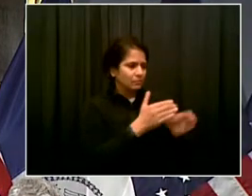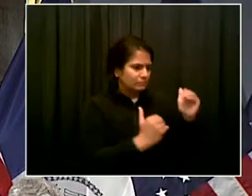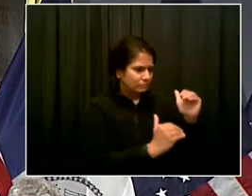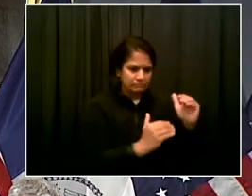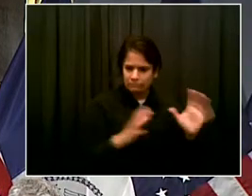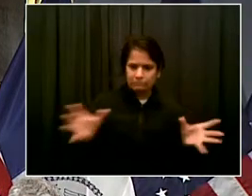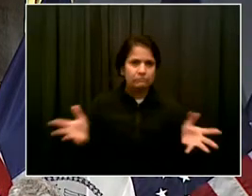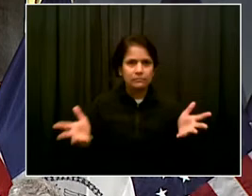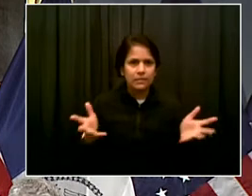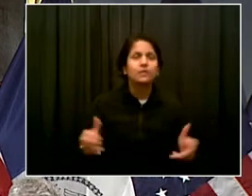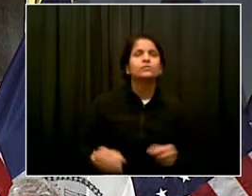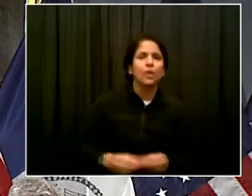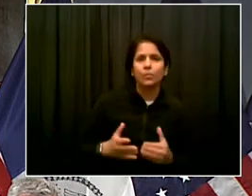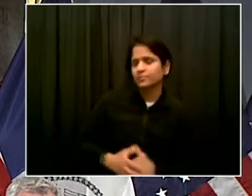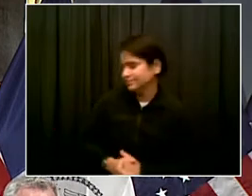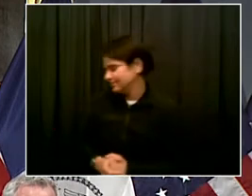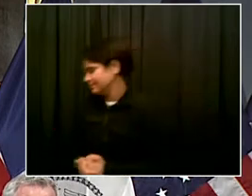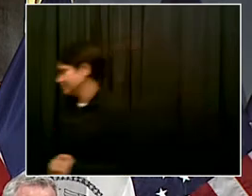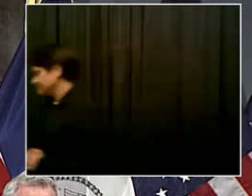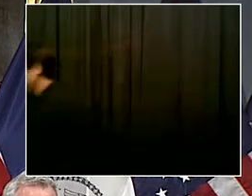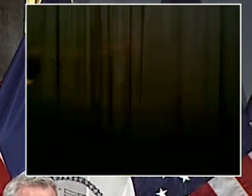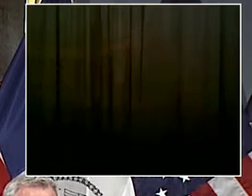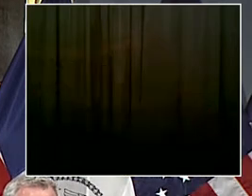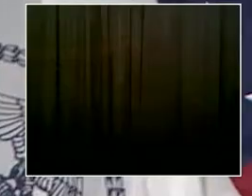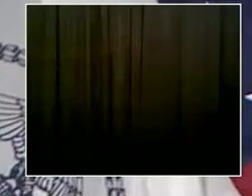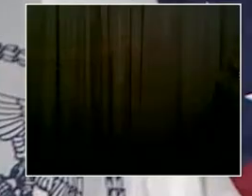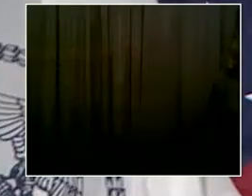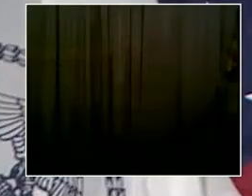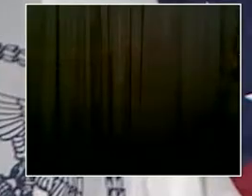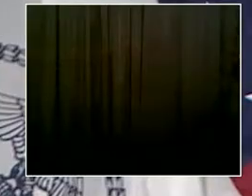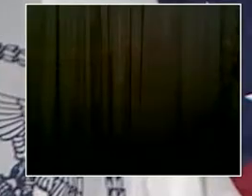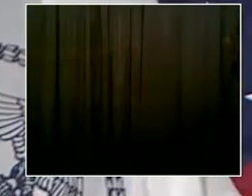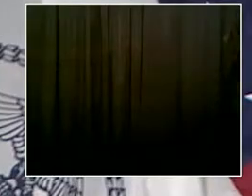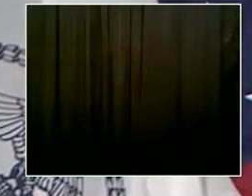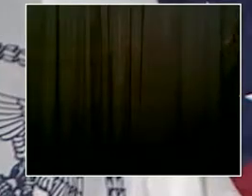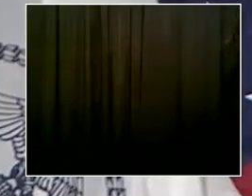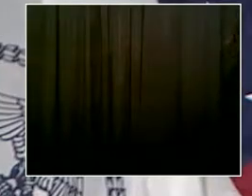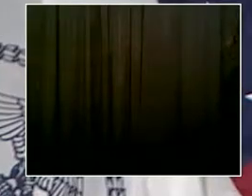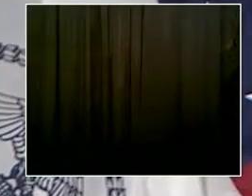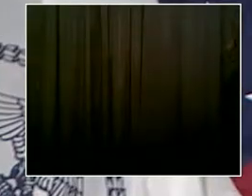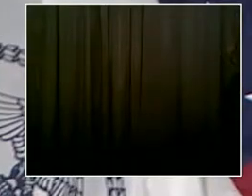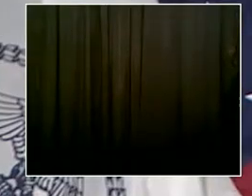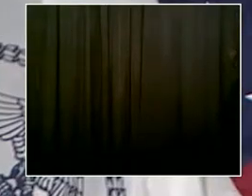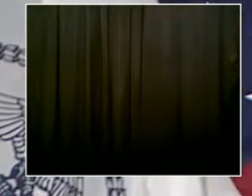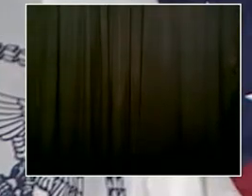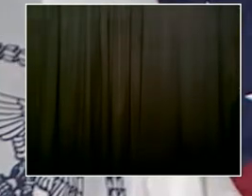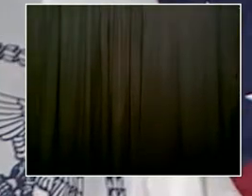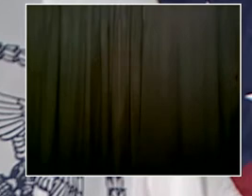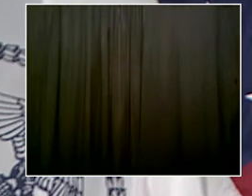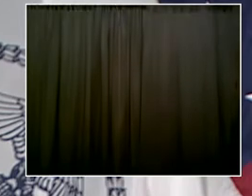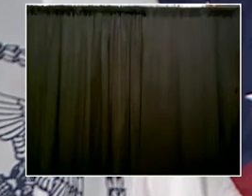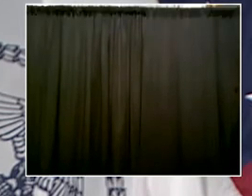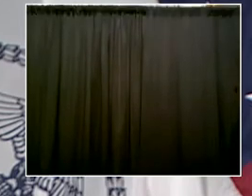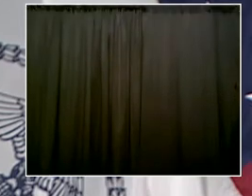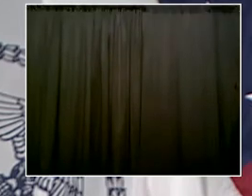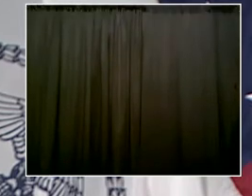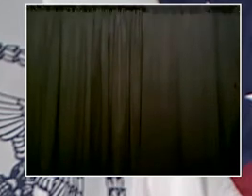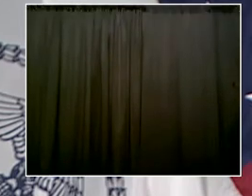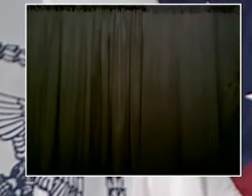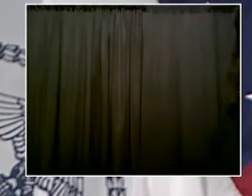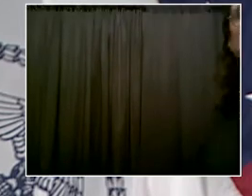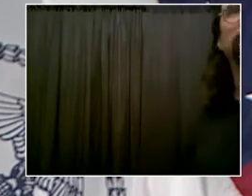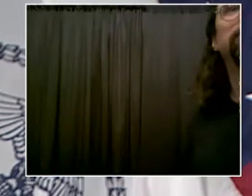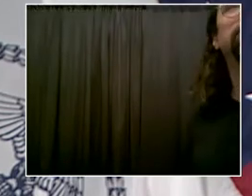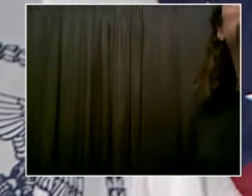And, uh, just secondly, on the bike boulevard for Netherland Avenue, uh, I understand that, you know, renderings of it will be made available in the